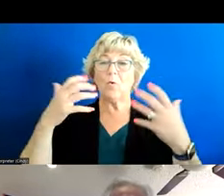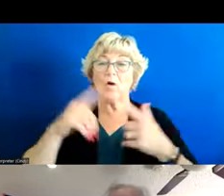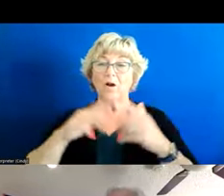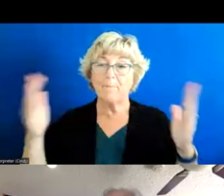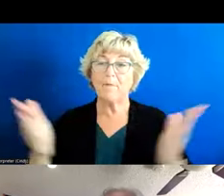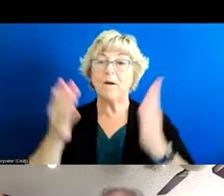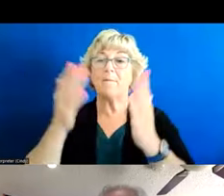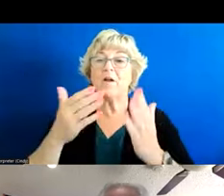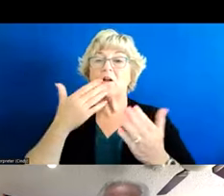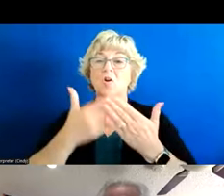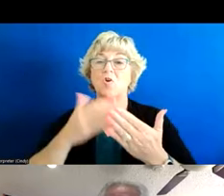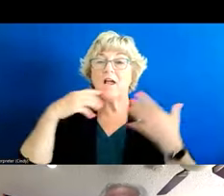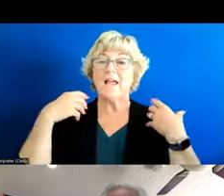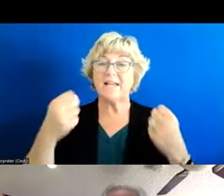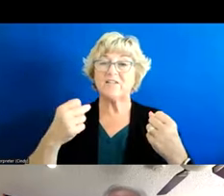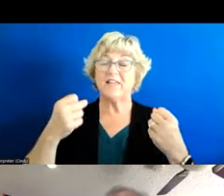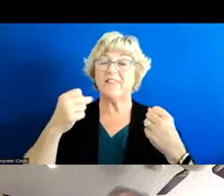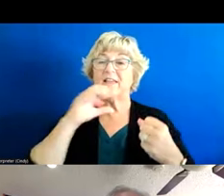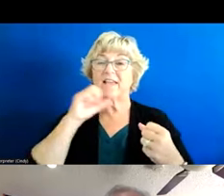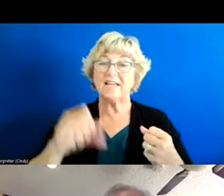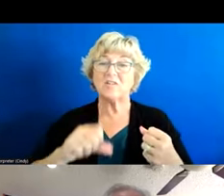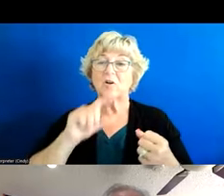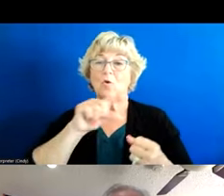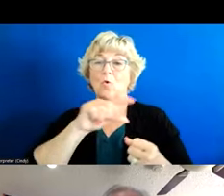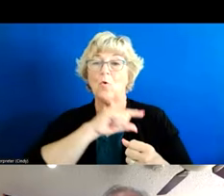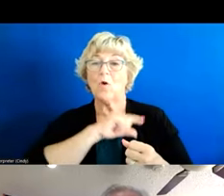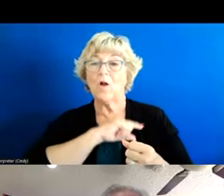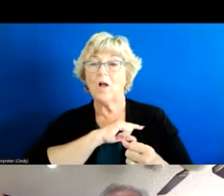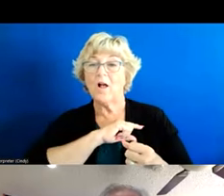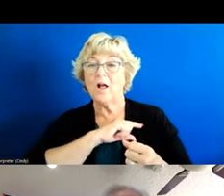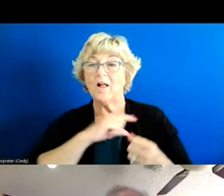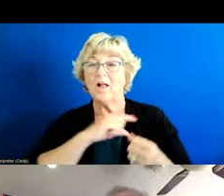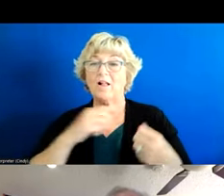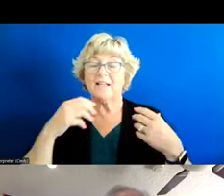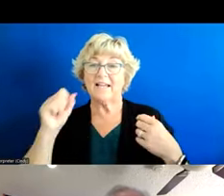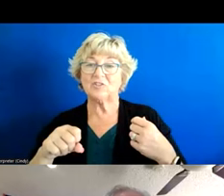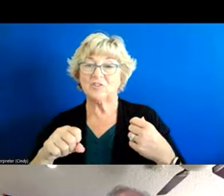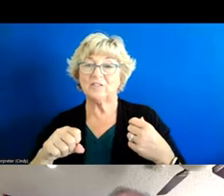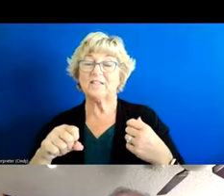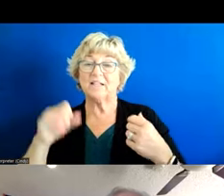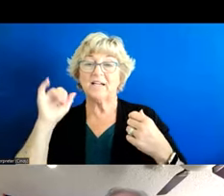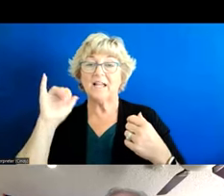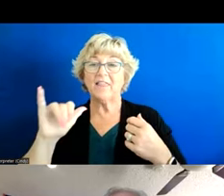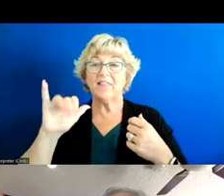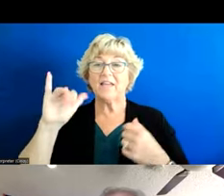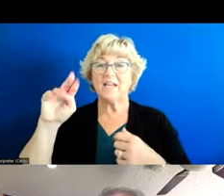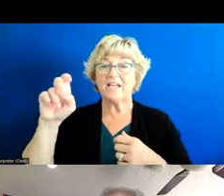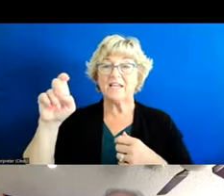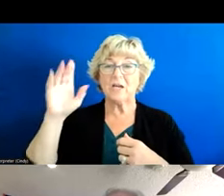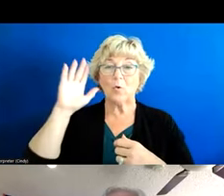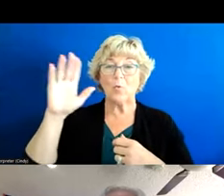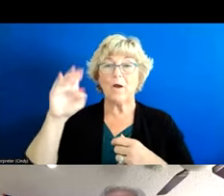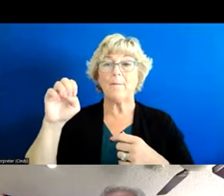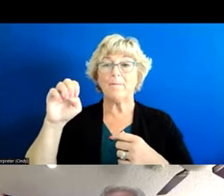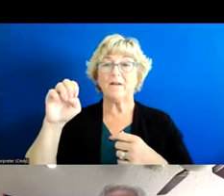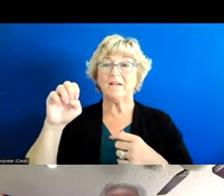you know good aging healthy aging quality aging however one uh defines it and this index you have will be a real